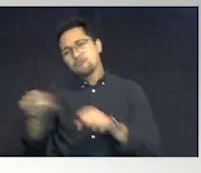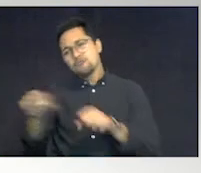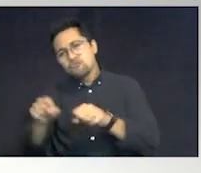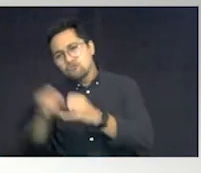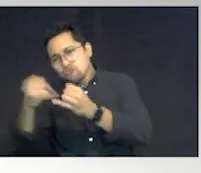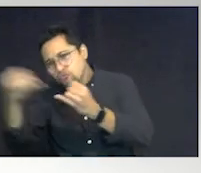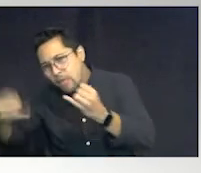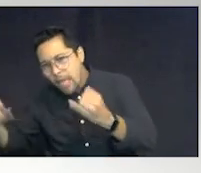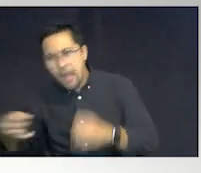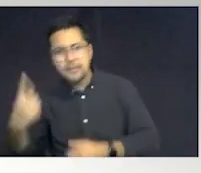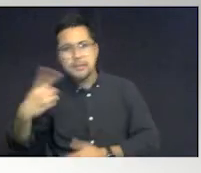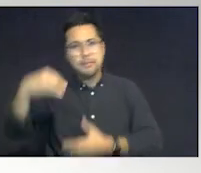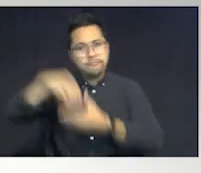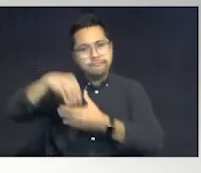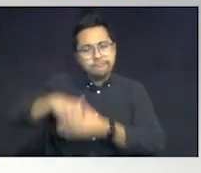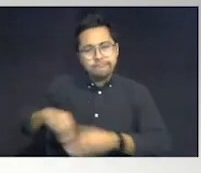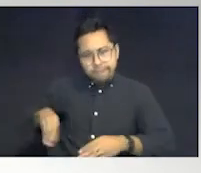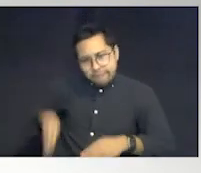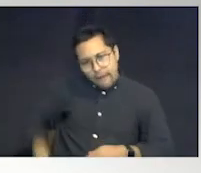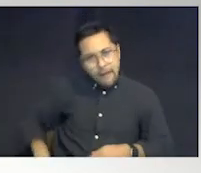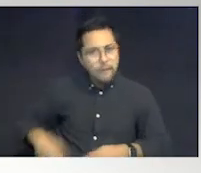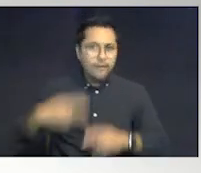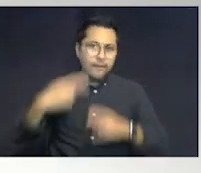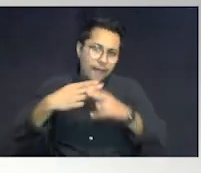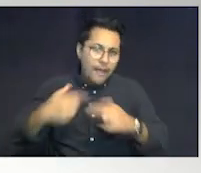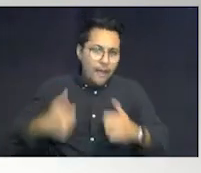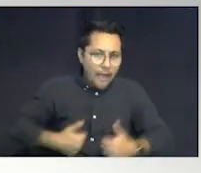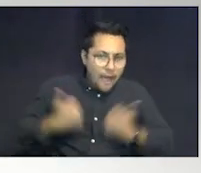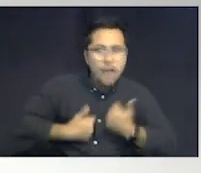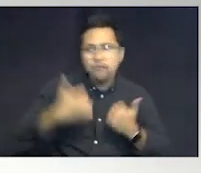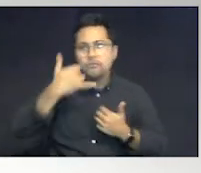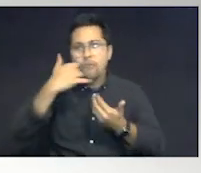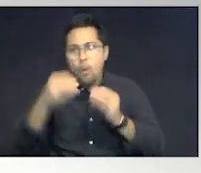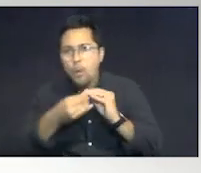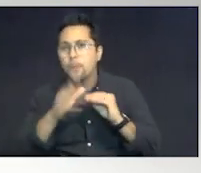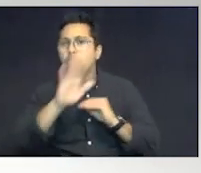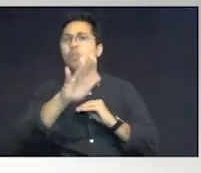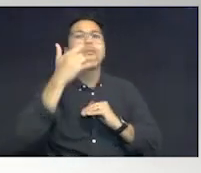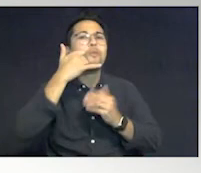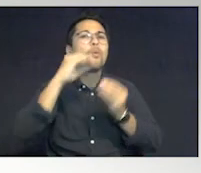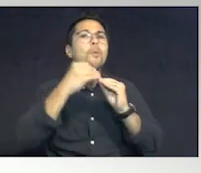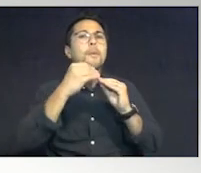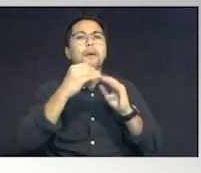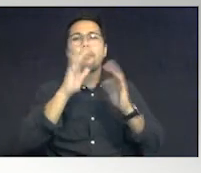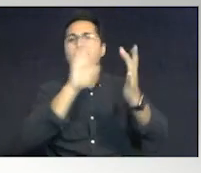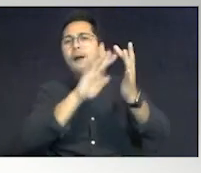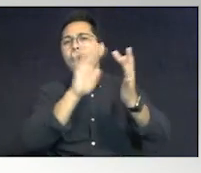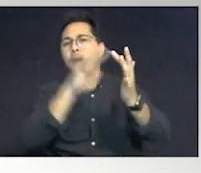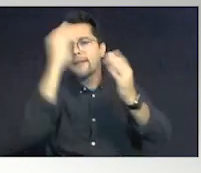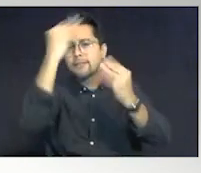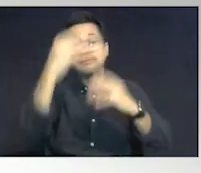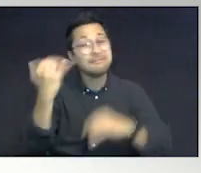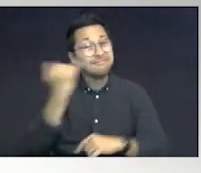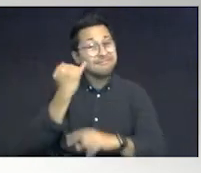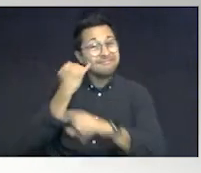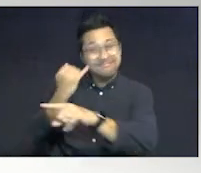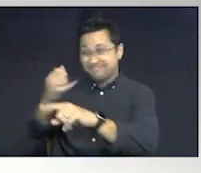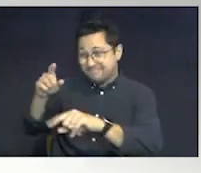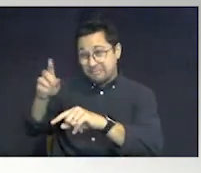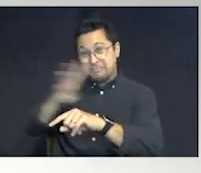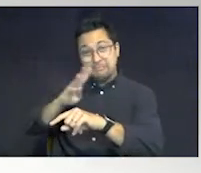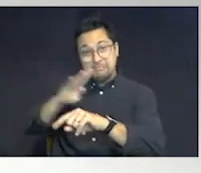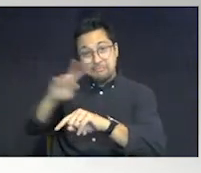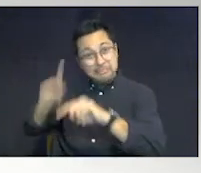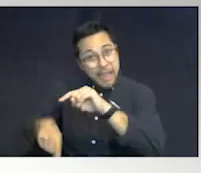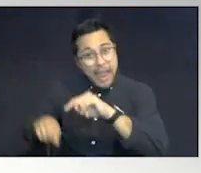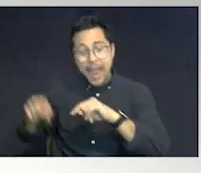pocket with his name, address, phone number, date of birth, your contact information. Why? Because if he cannot speak to me and you have